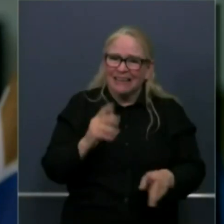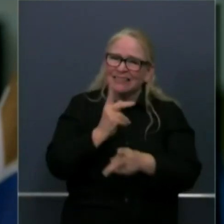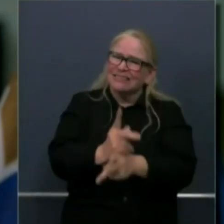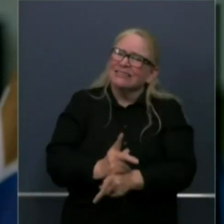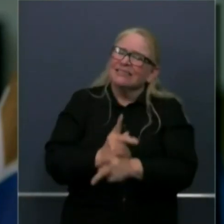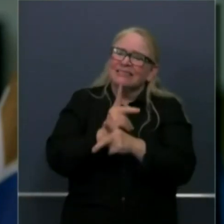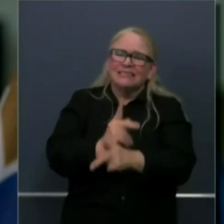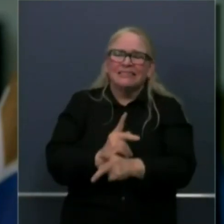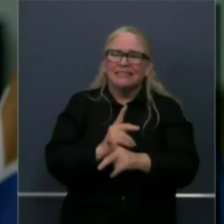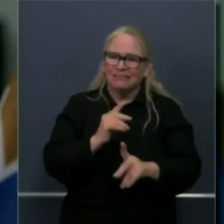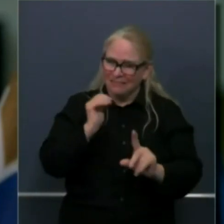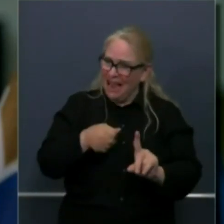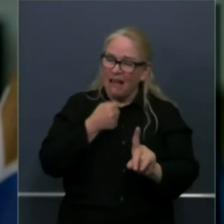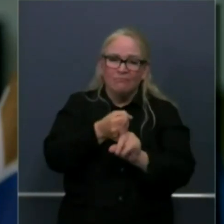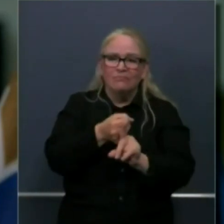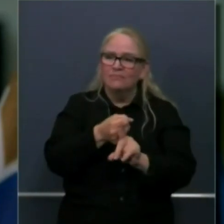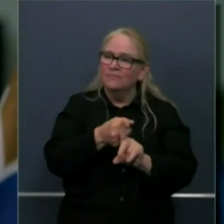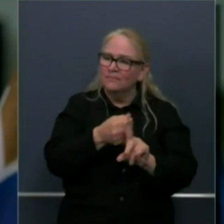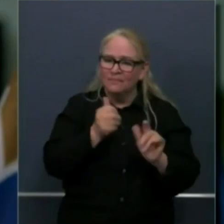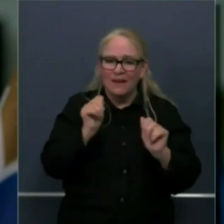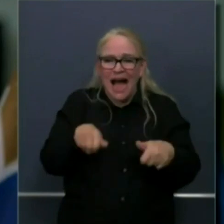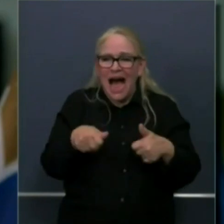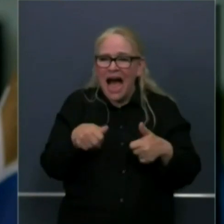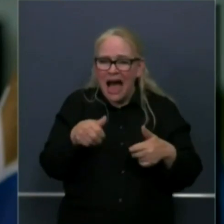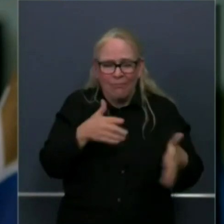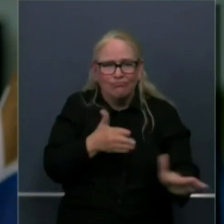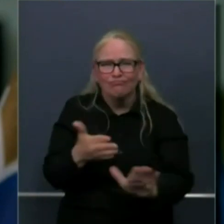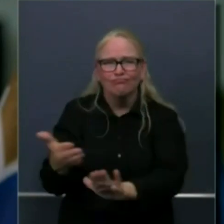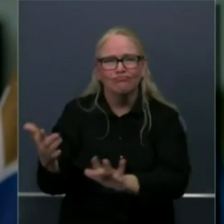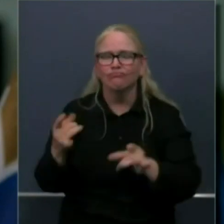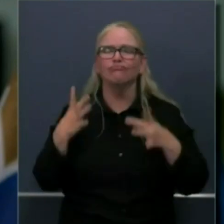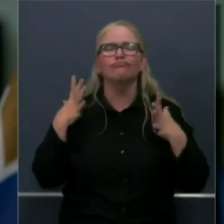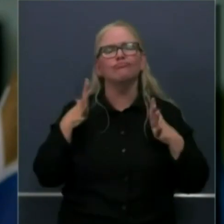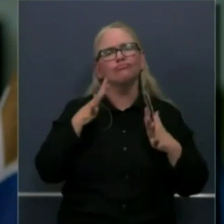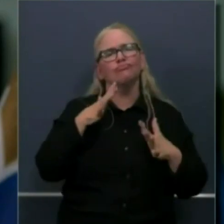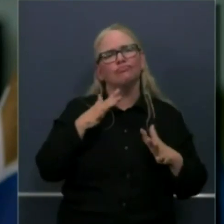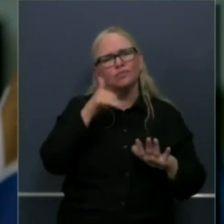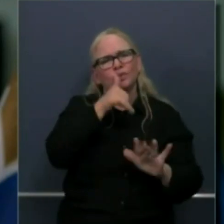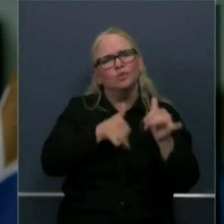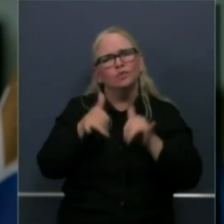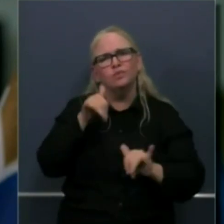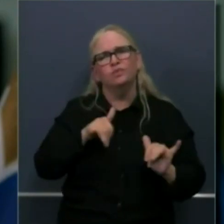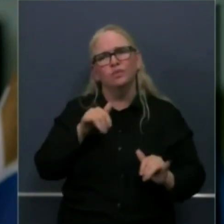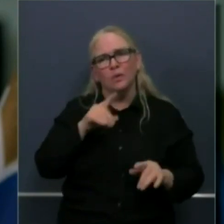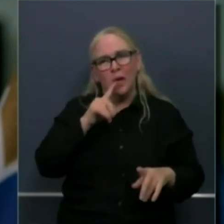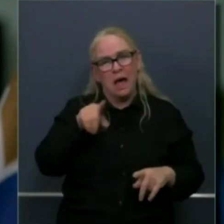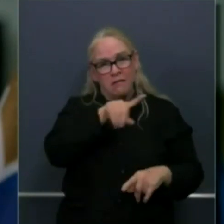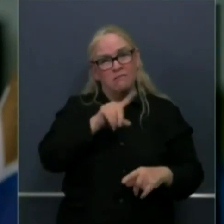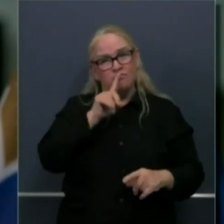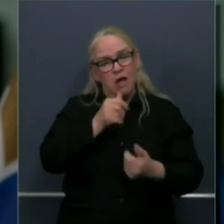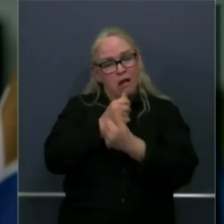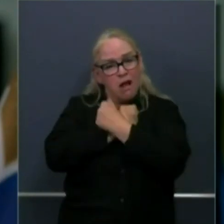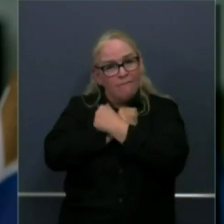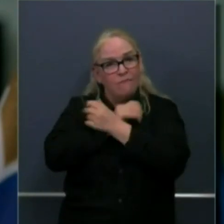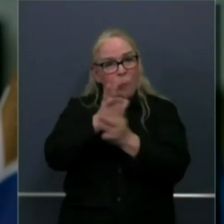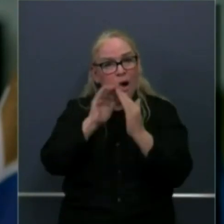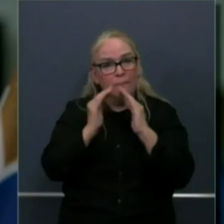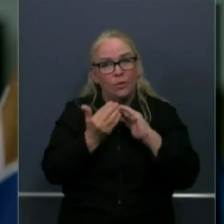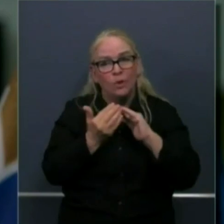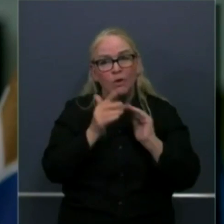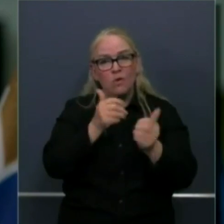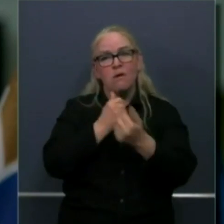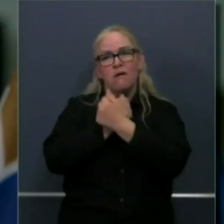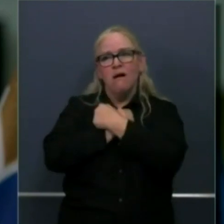deadly uh and uh if we uh love our community and we do uh and we love our